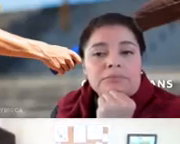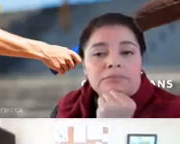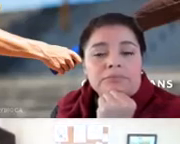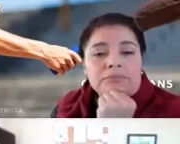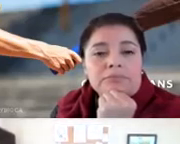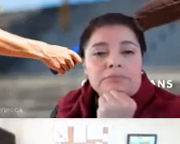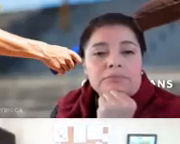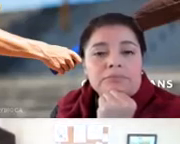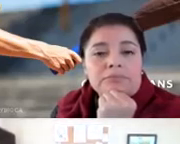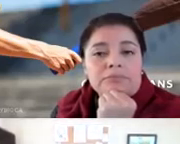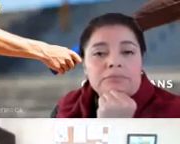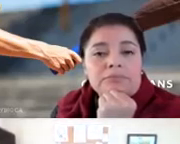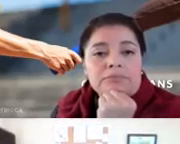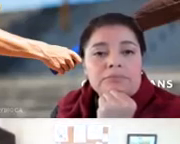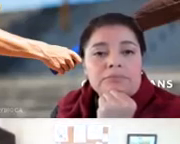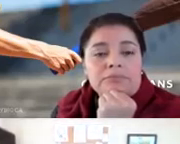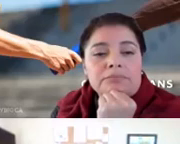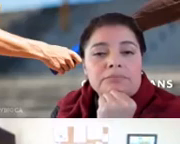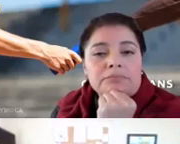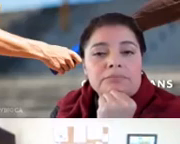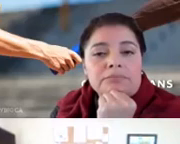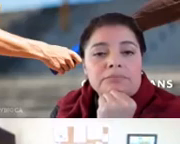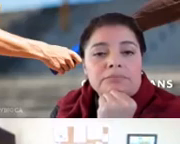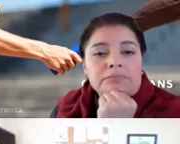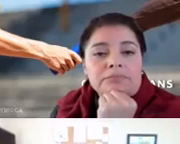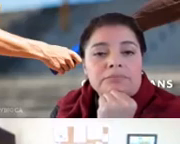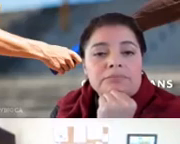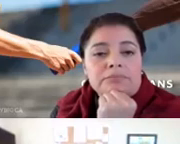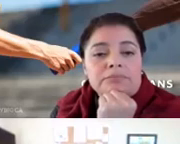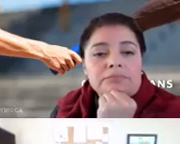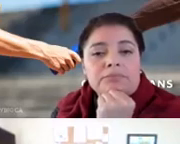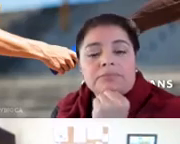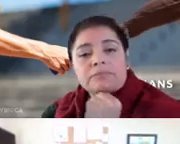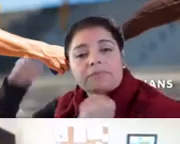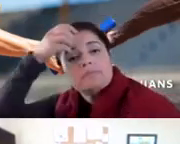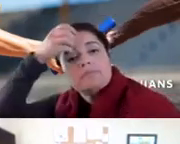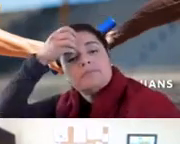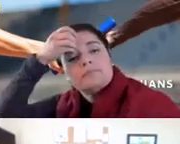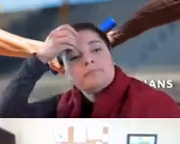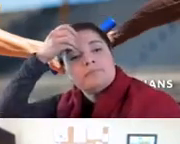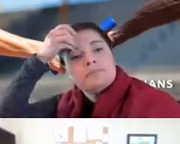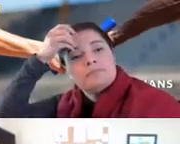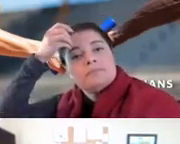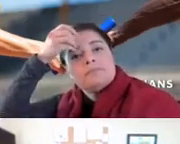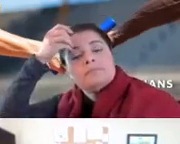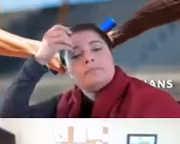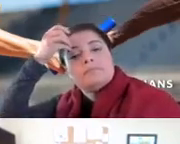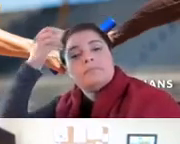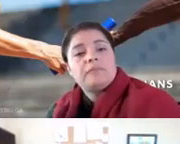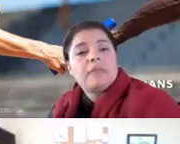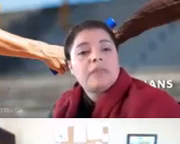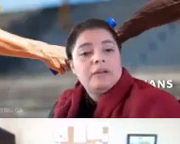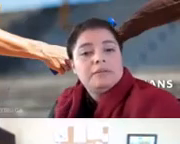to remain successfully safely in the family home this accounts for about eight percent of